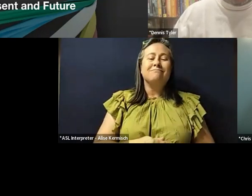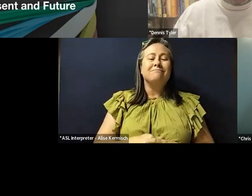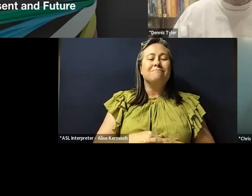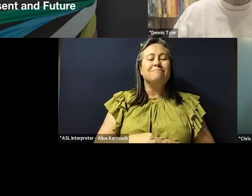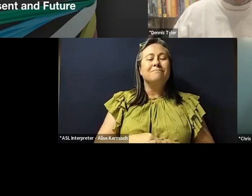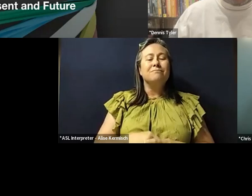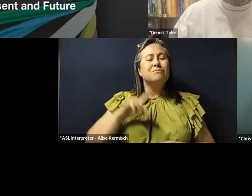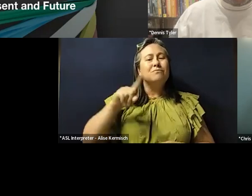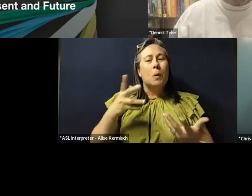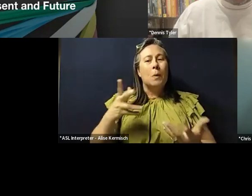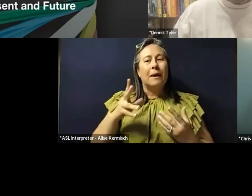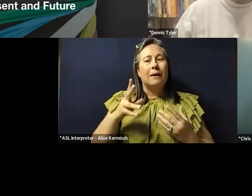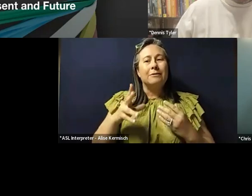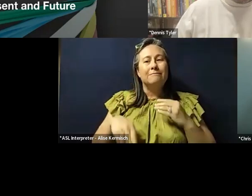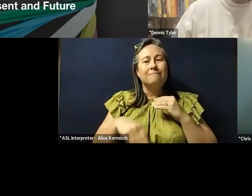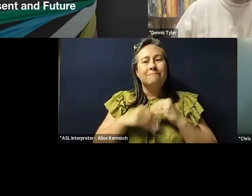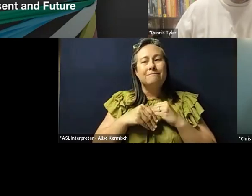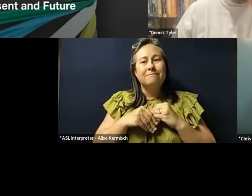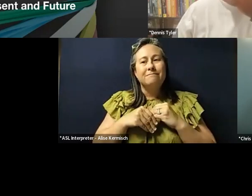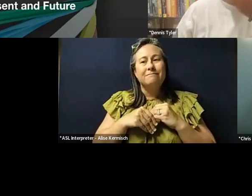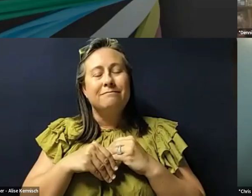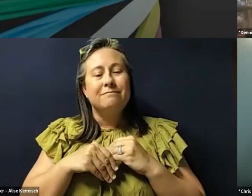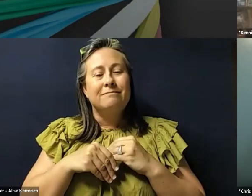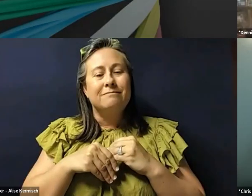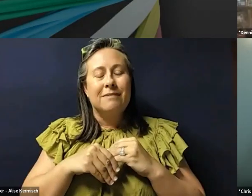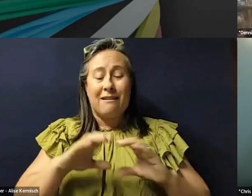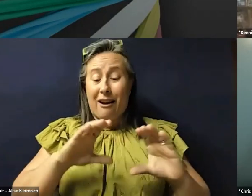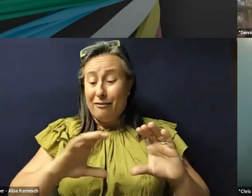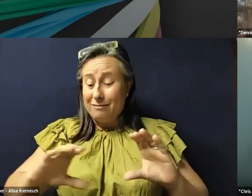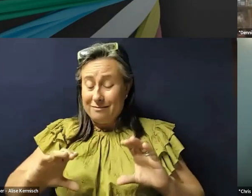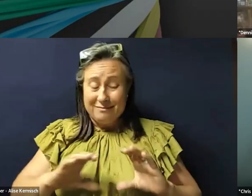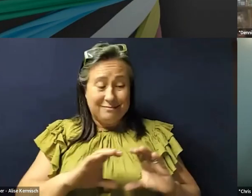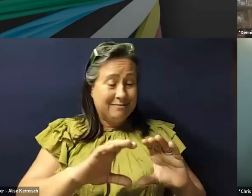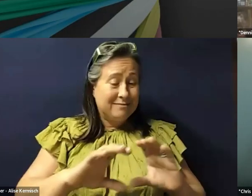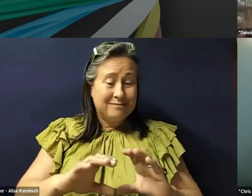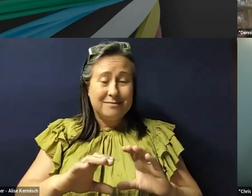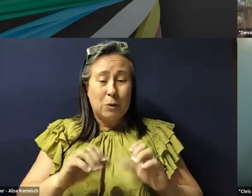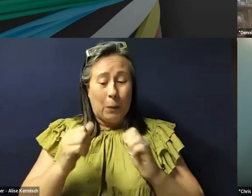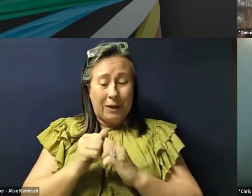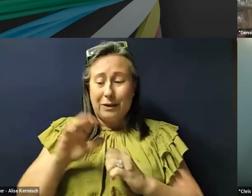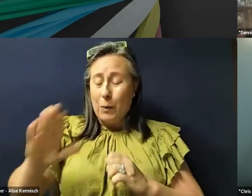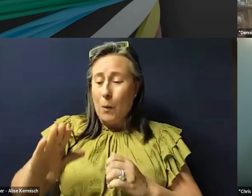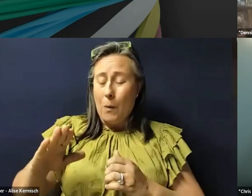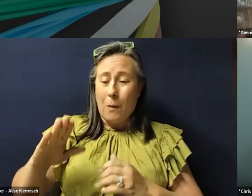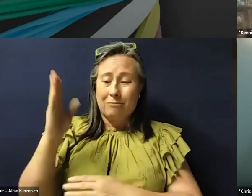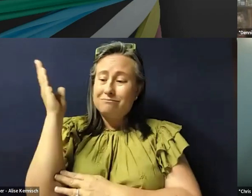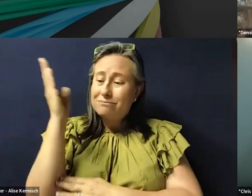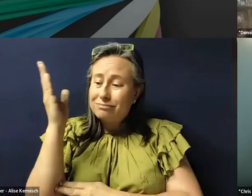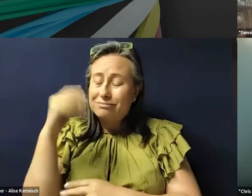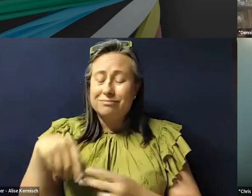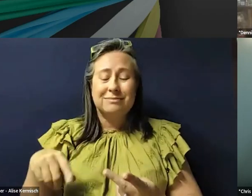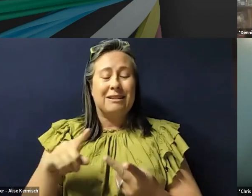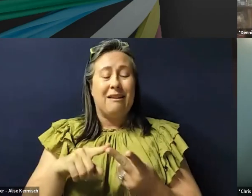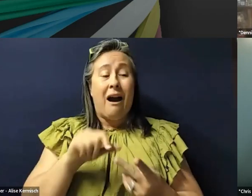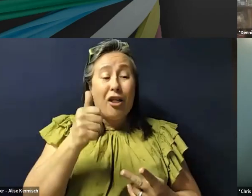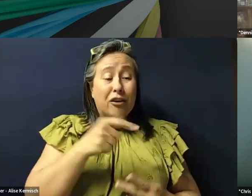say that, um, the conversations that we've had with, with your presentation and the other, uh,